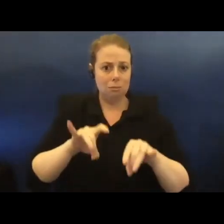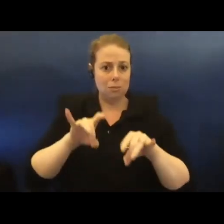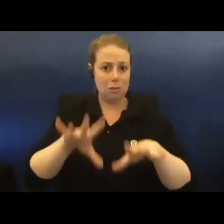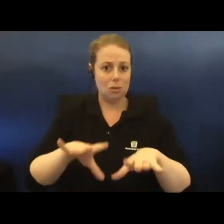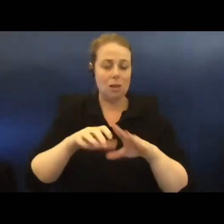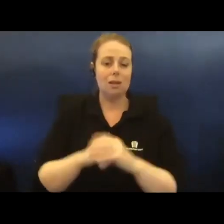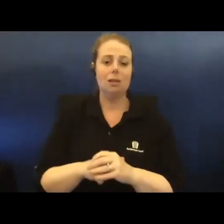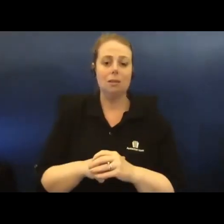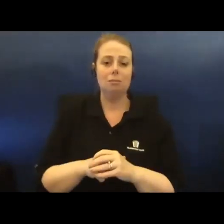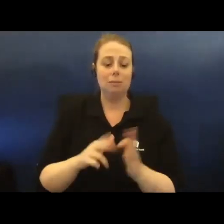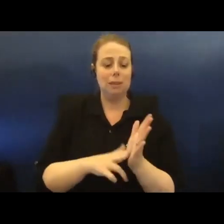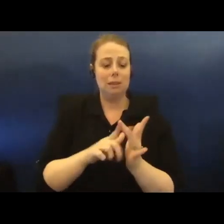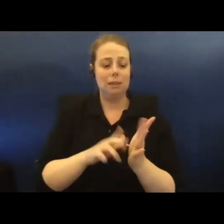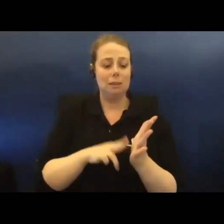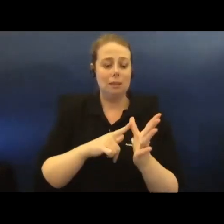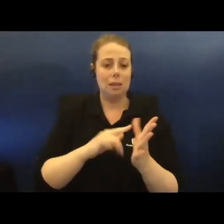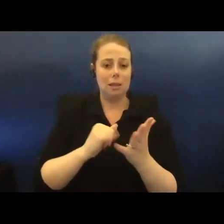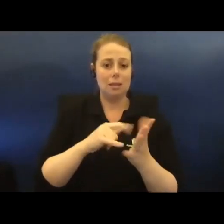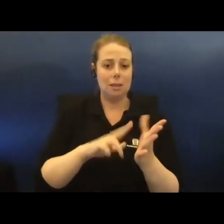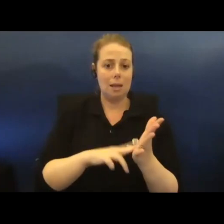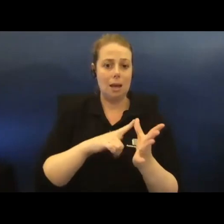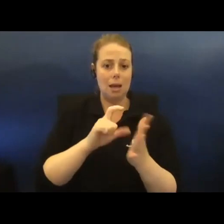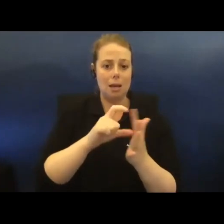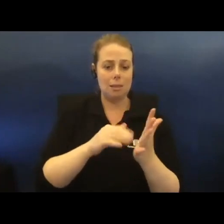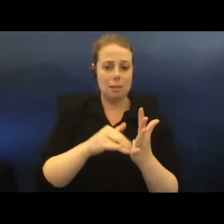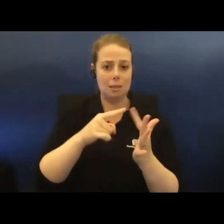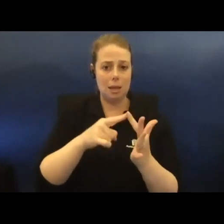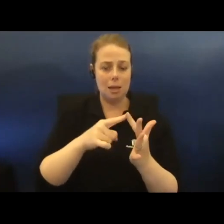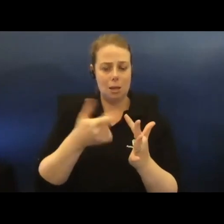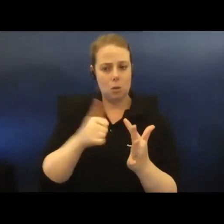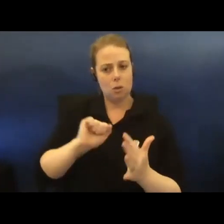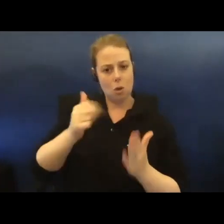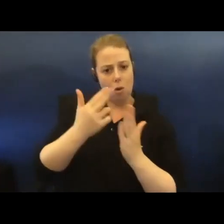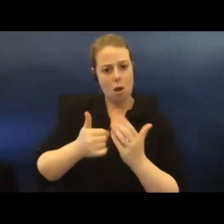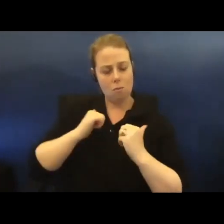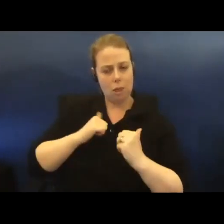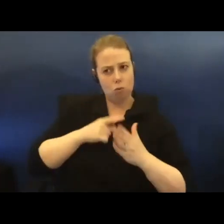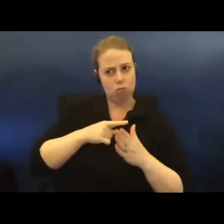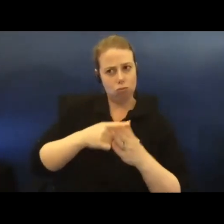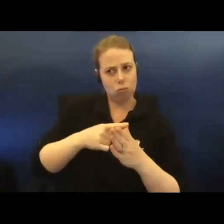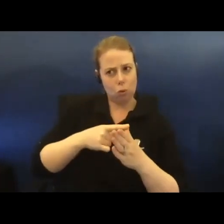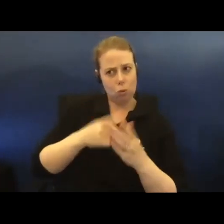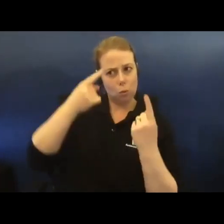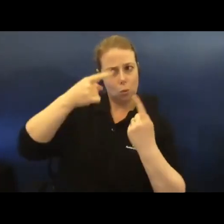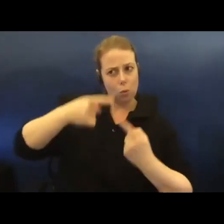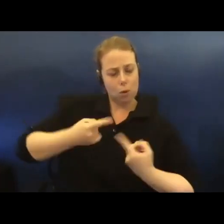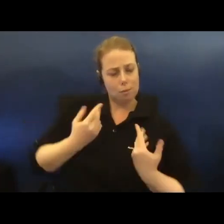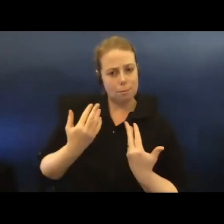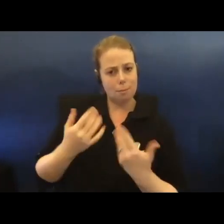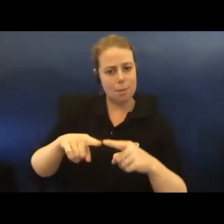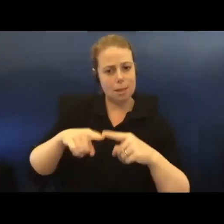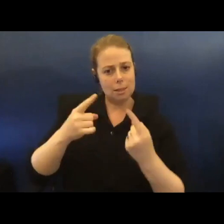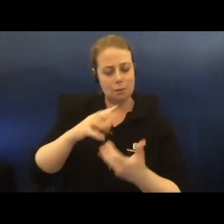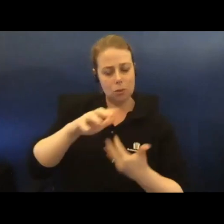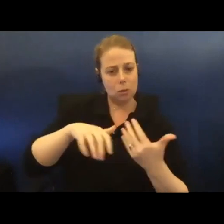Nina Senadze uses her practice to respond to and grapple with a myriad of contemporary socio-political and